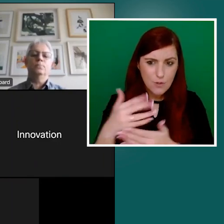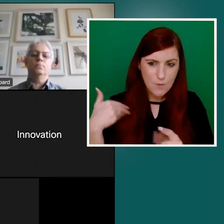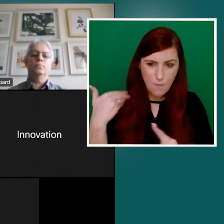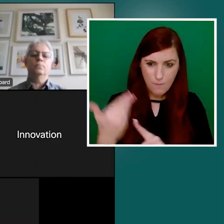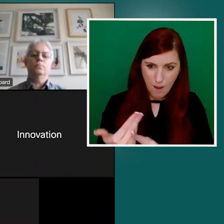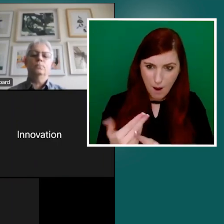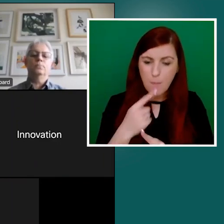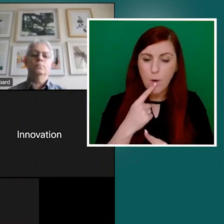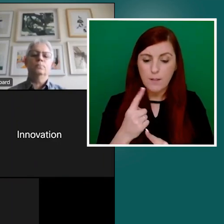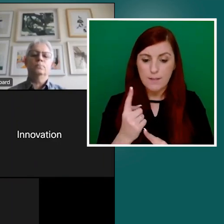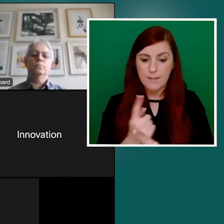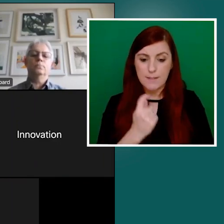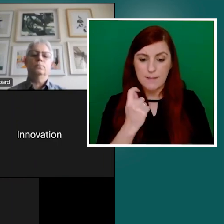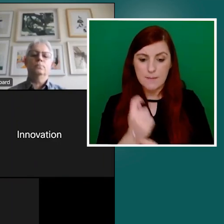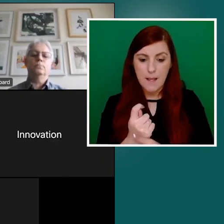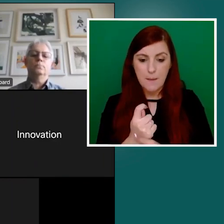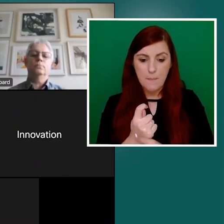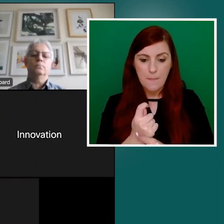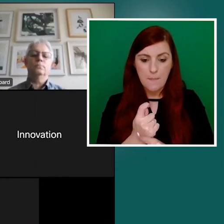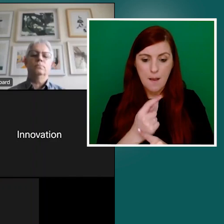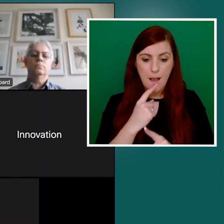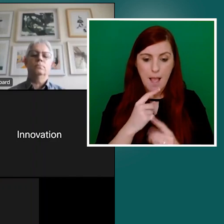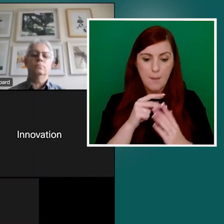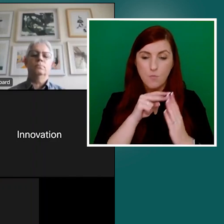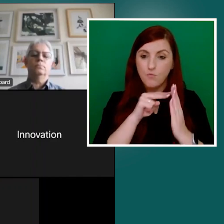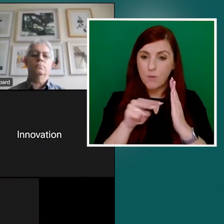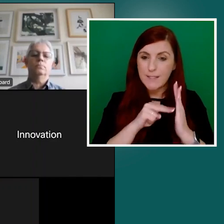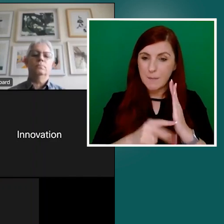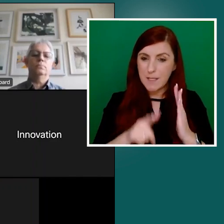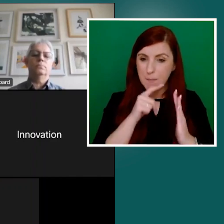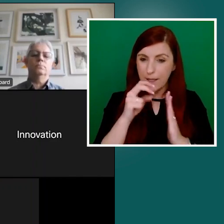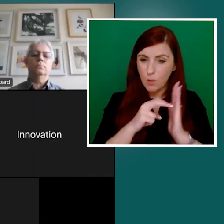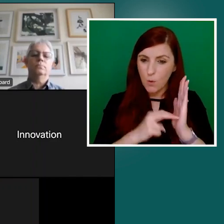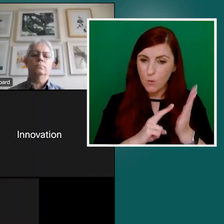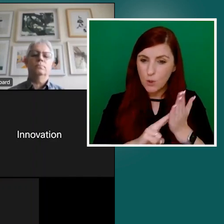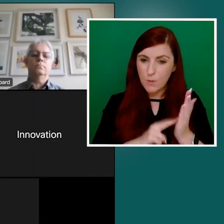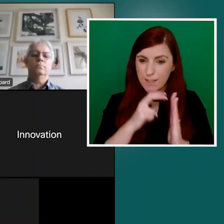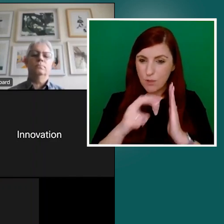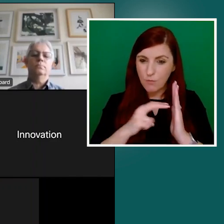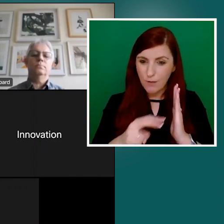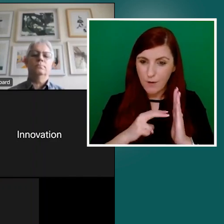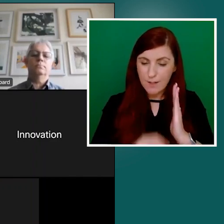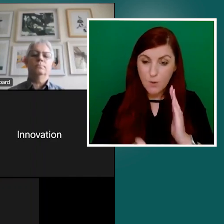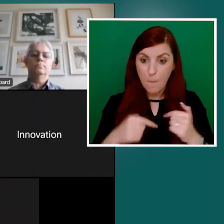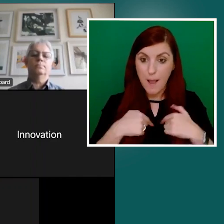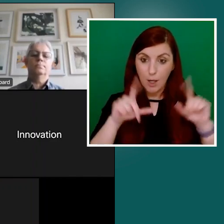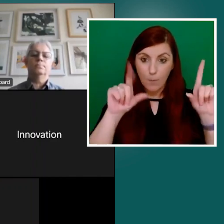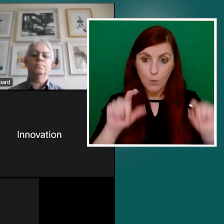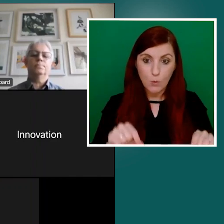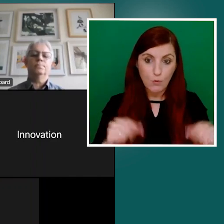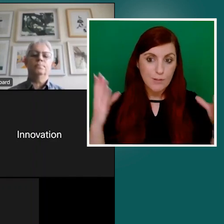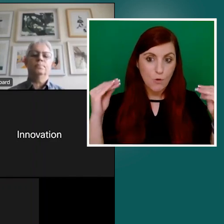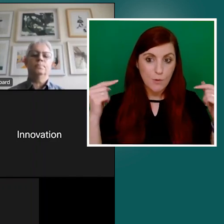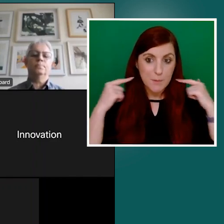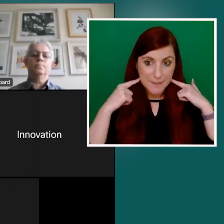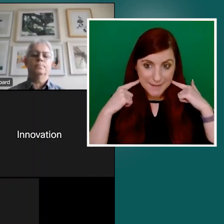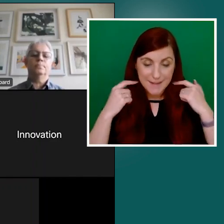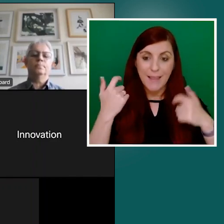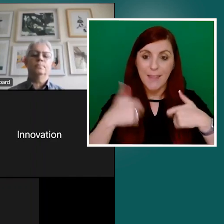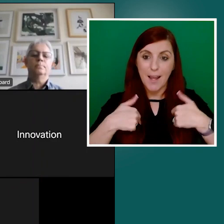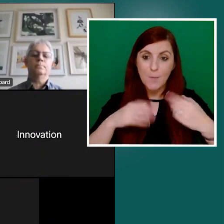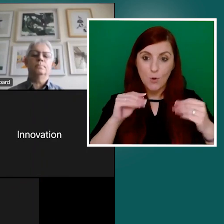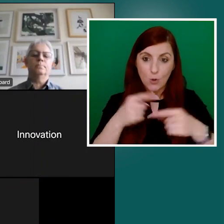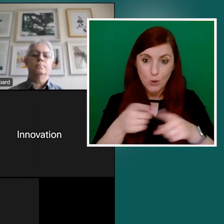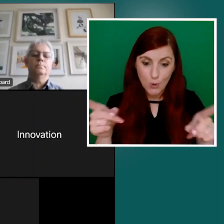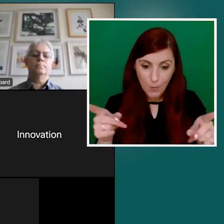my speaking notes using what we call a screen reader. So my computer is actually talking to me as well as everything else. I could use Braille. I happen